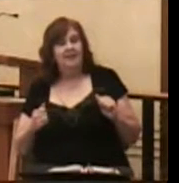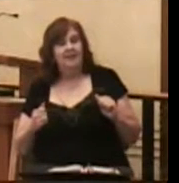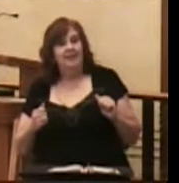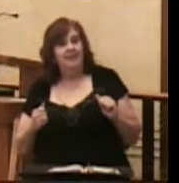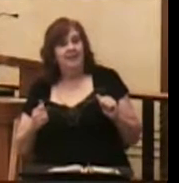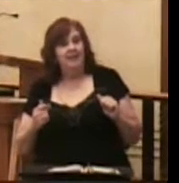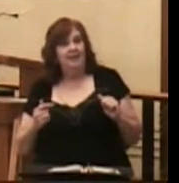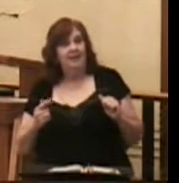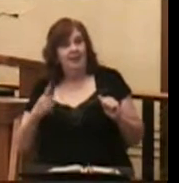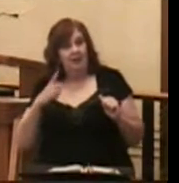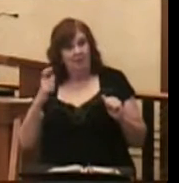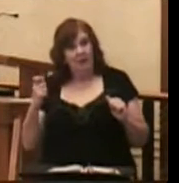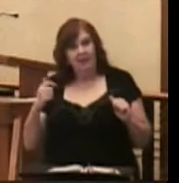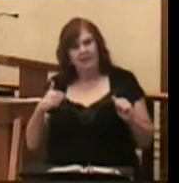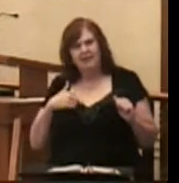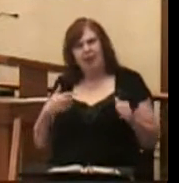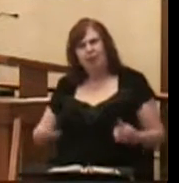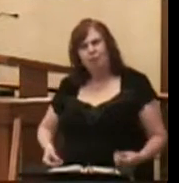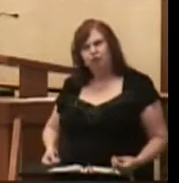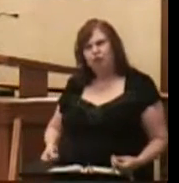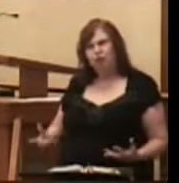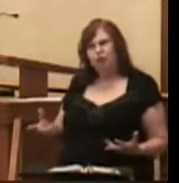I am generous?